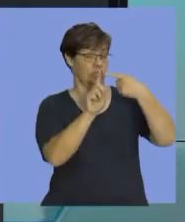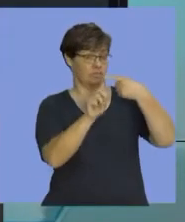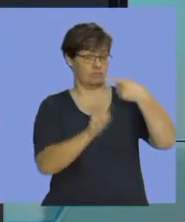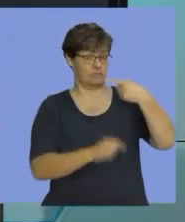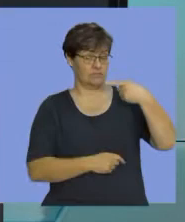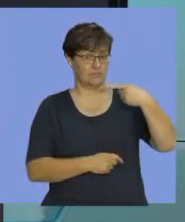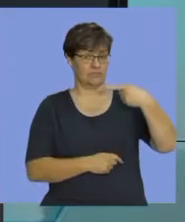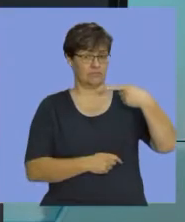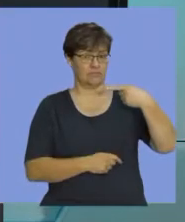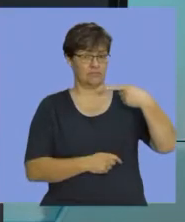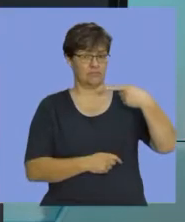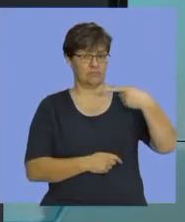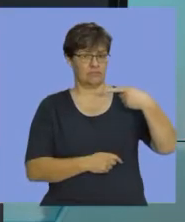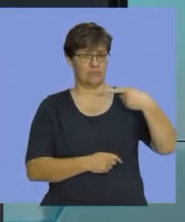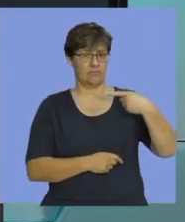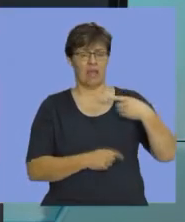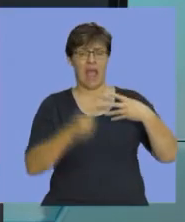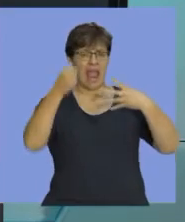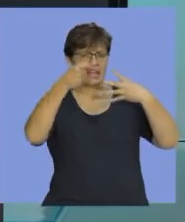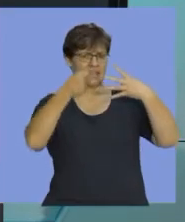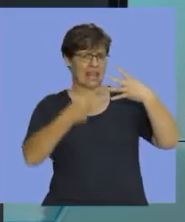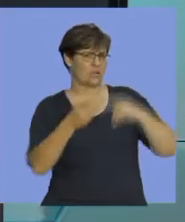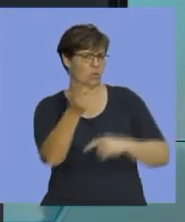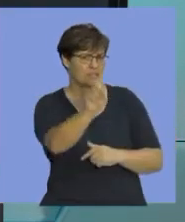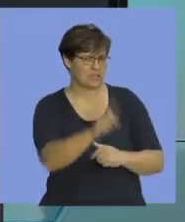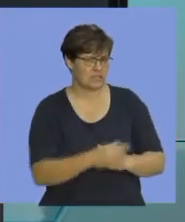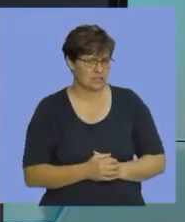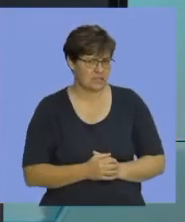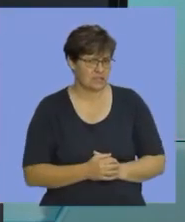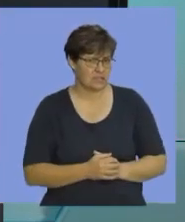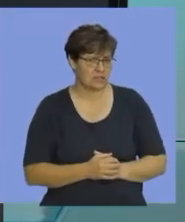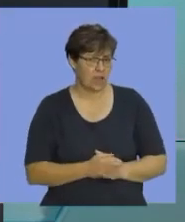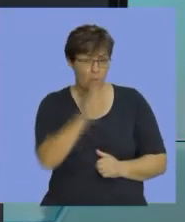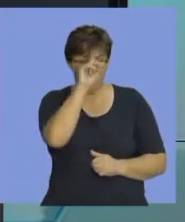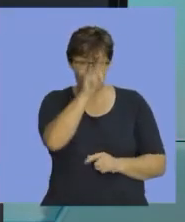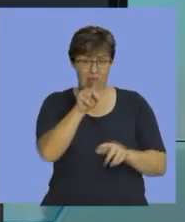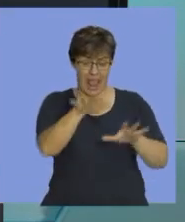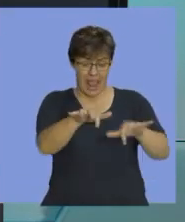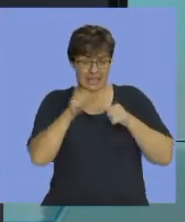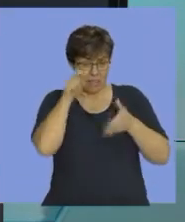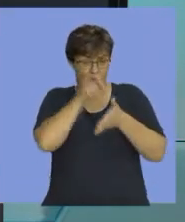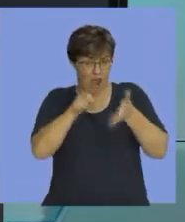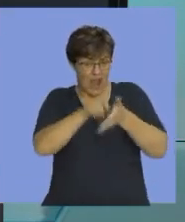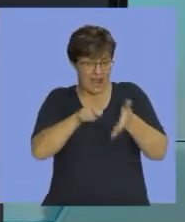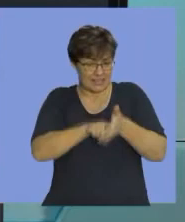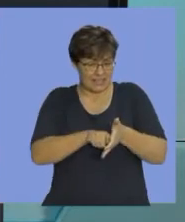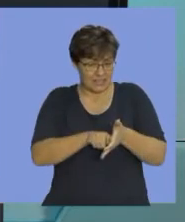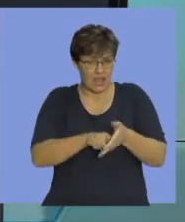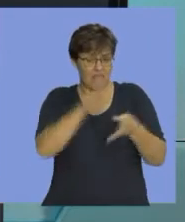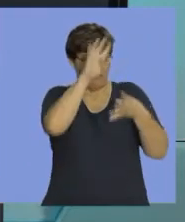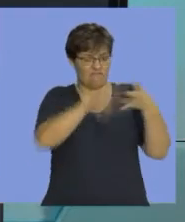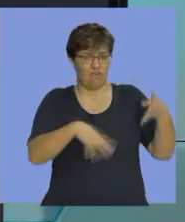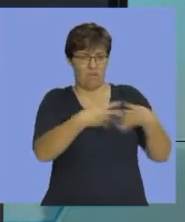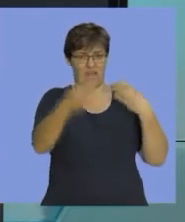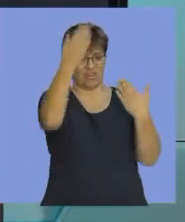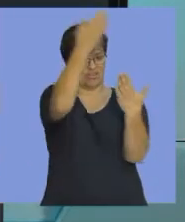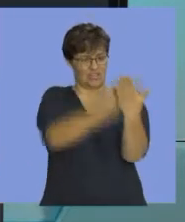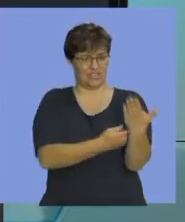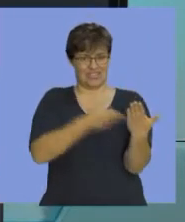Firstly, what is the indicator? Remember, when you are writing your exam, you are given a formula sheet.